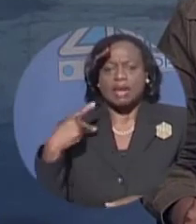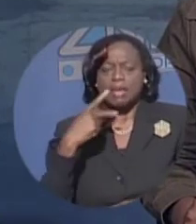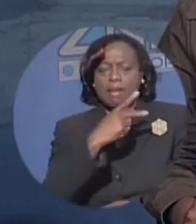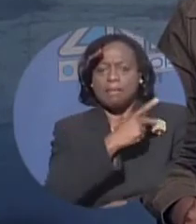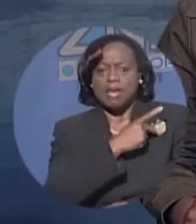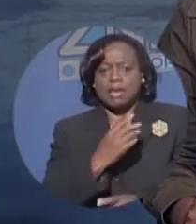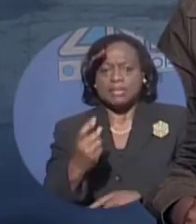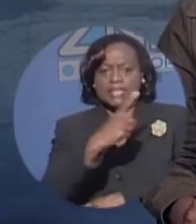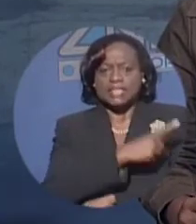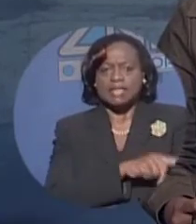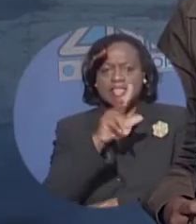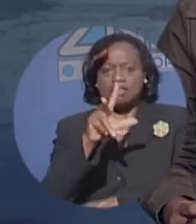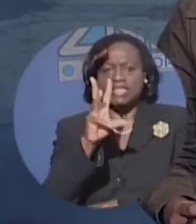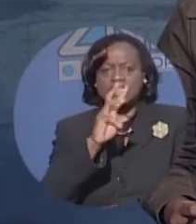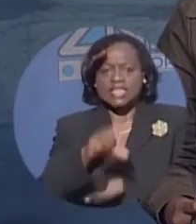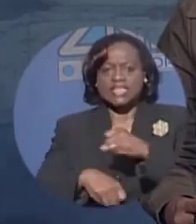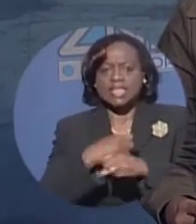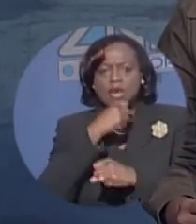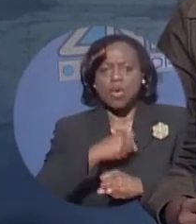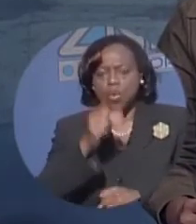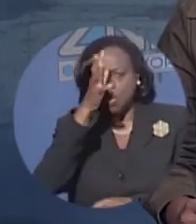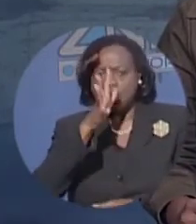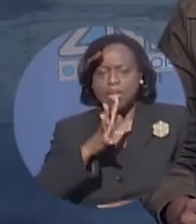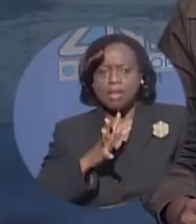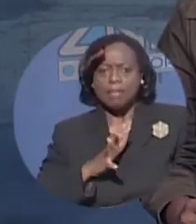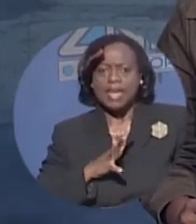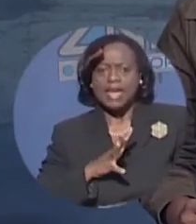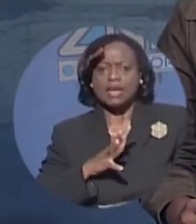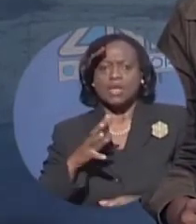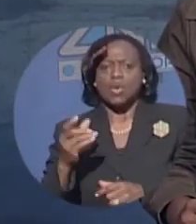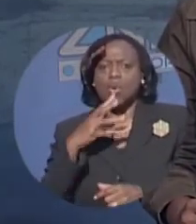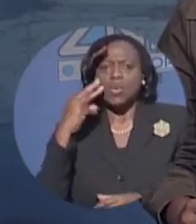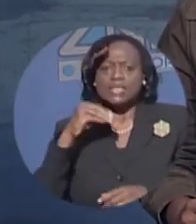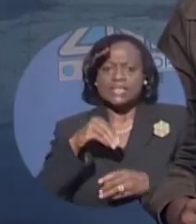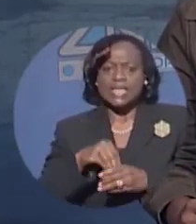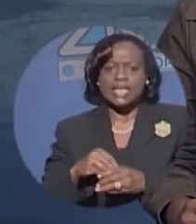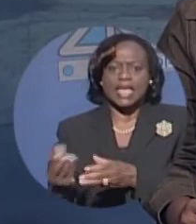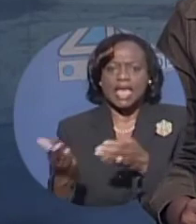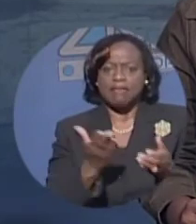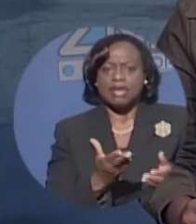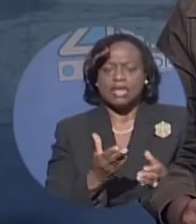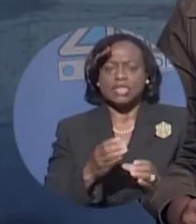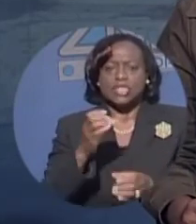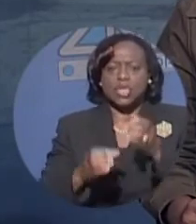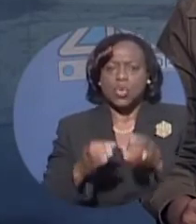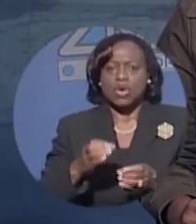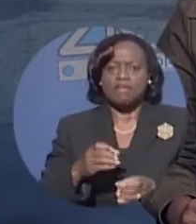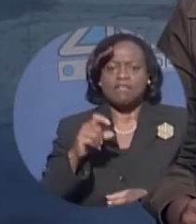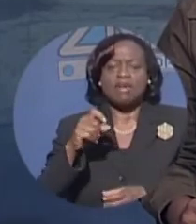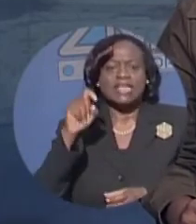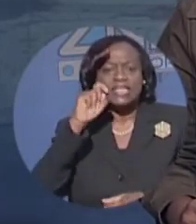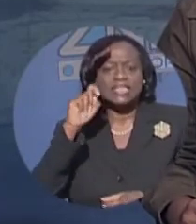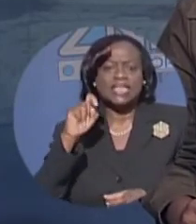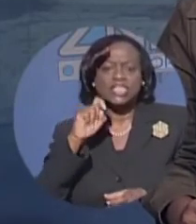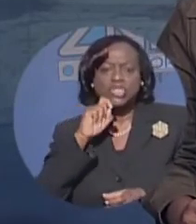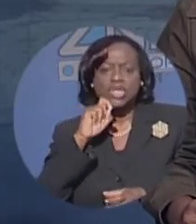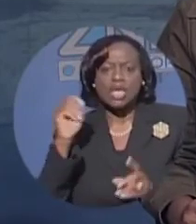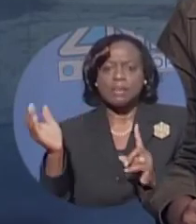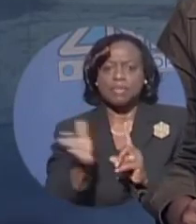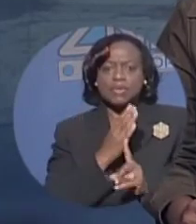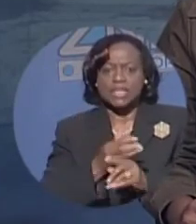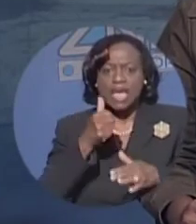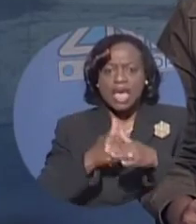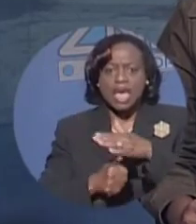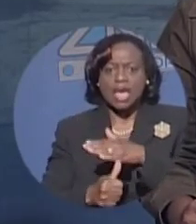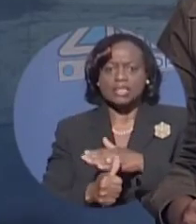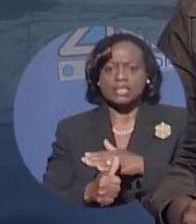was hauled before the courts for allegedly sexually assaulting underage boys. It's a crime that's enraged the country. And